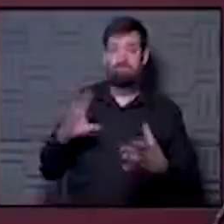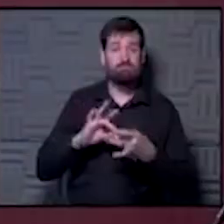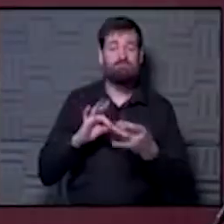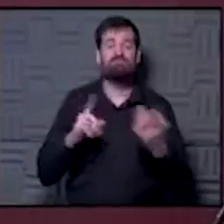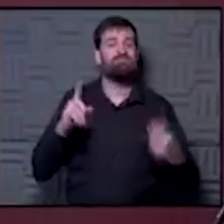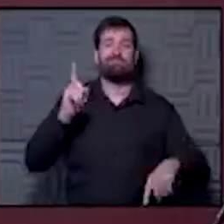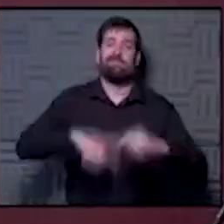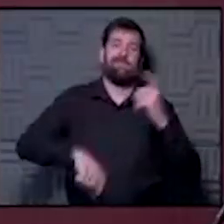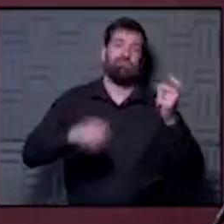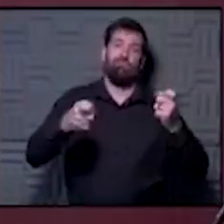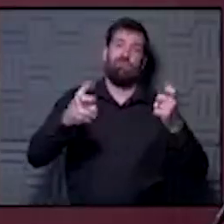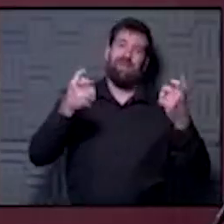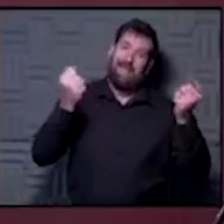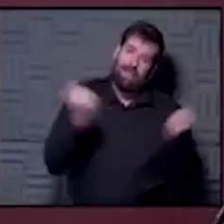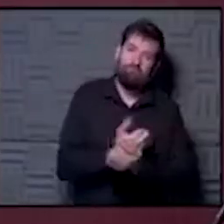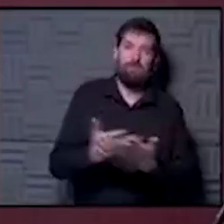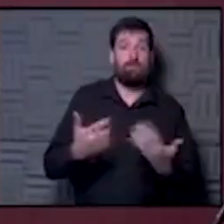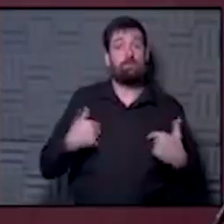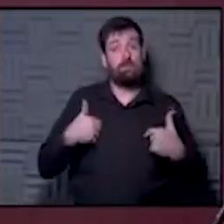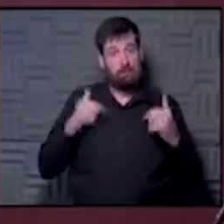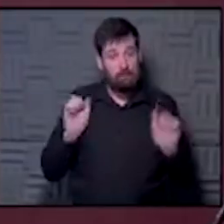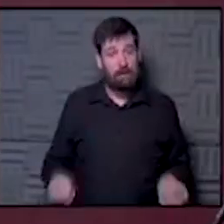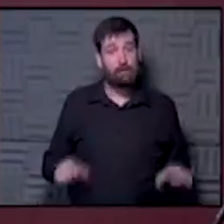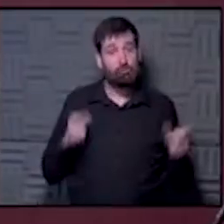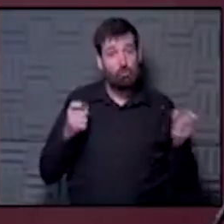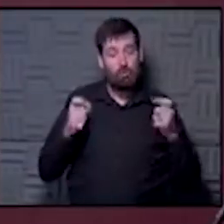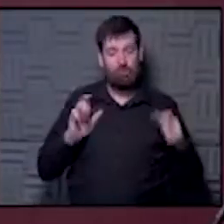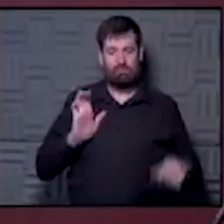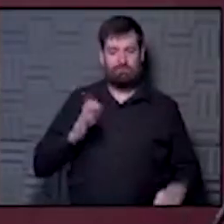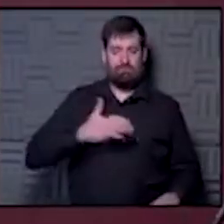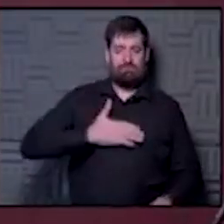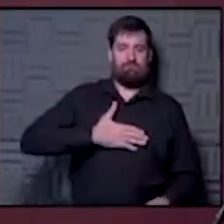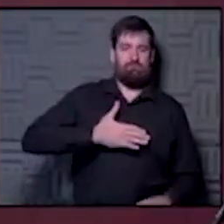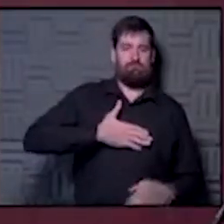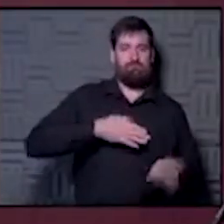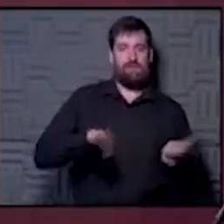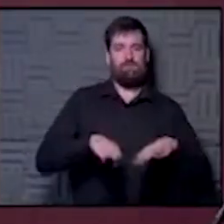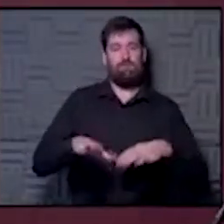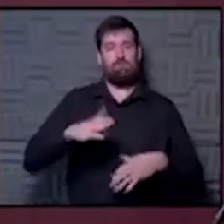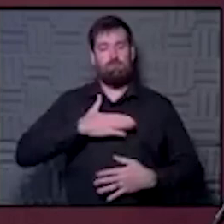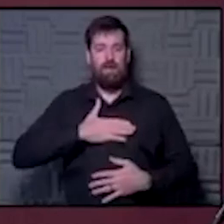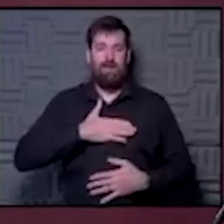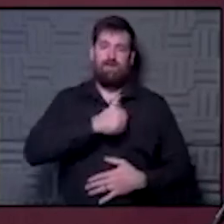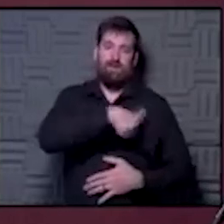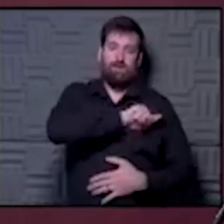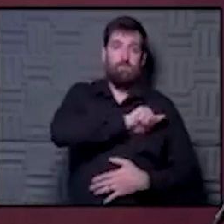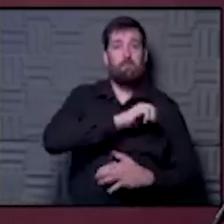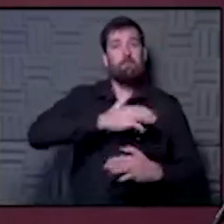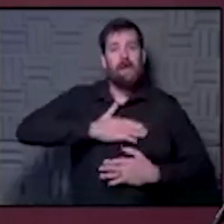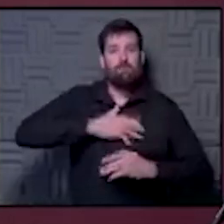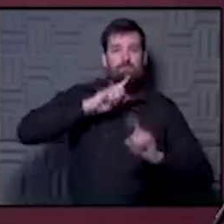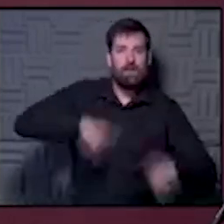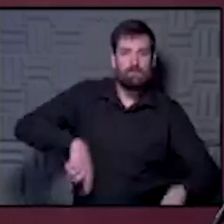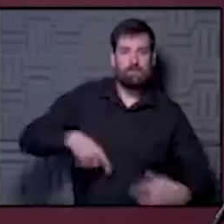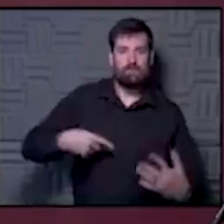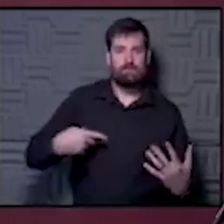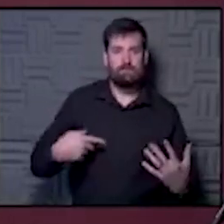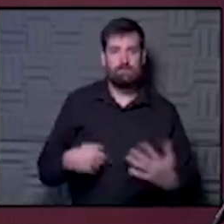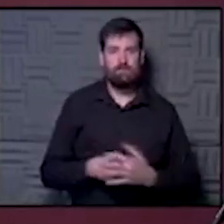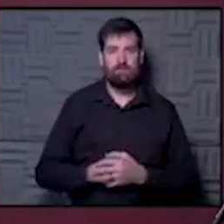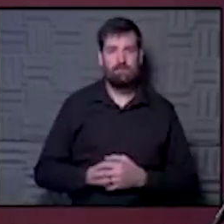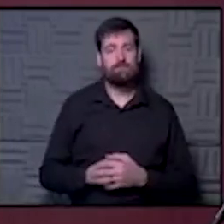can't control everything that's going on around us. But what we can control is our own behavior and our own attitude, our own response to it. And so I think we can,